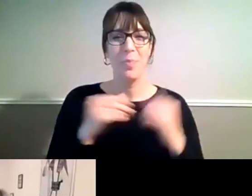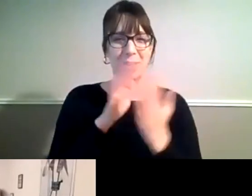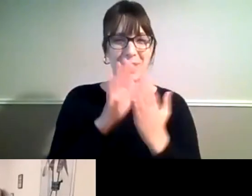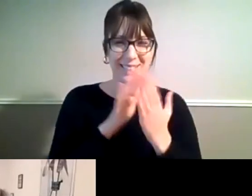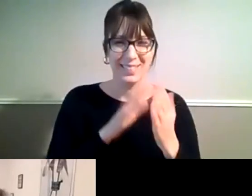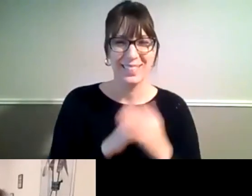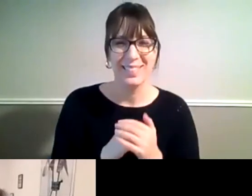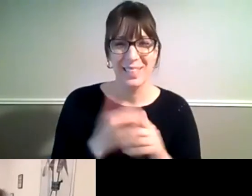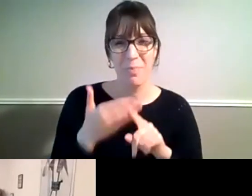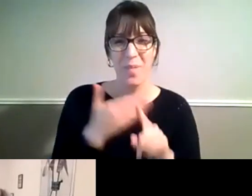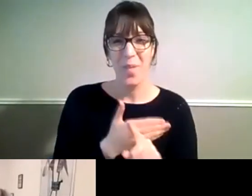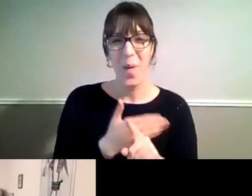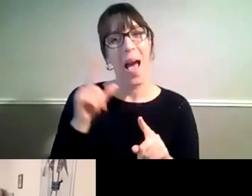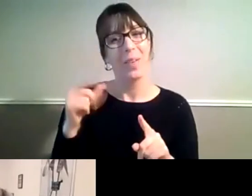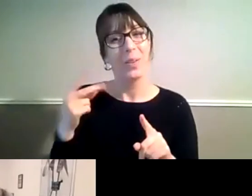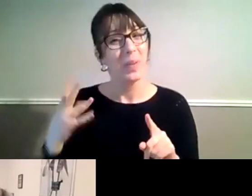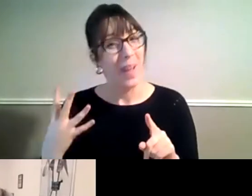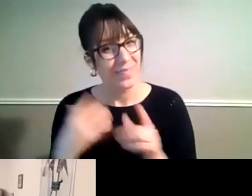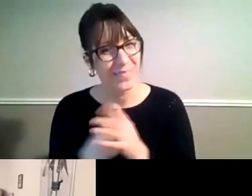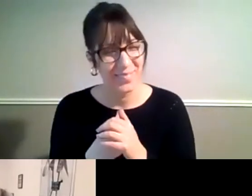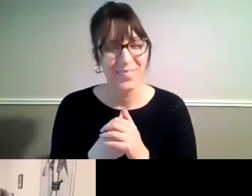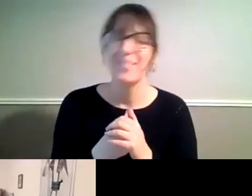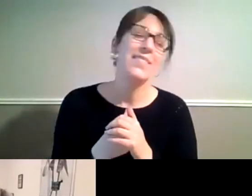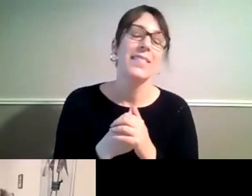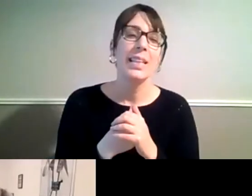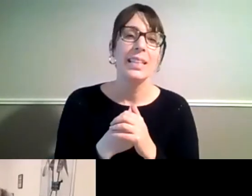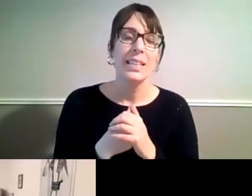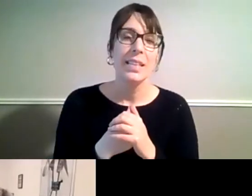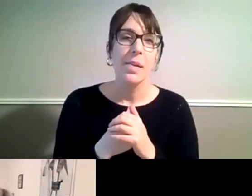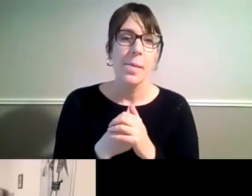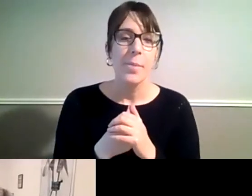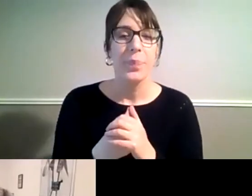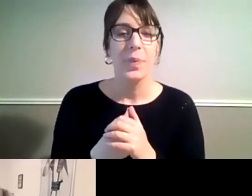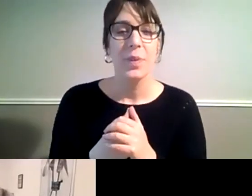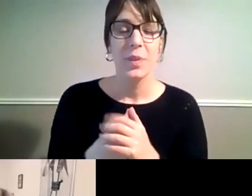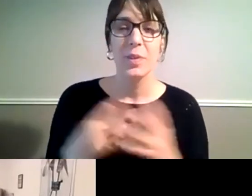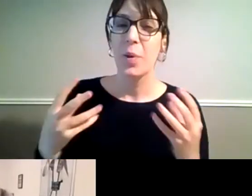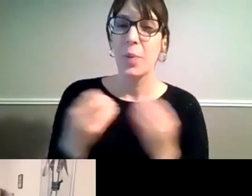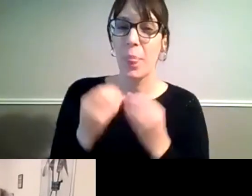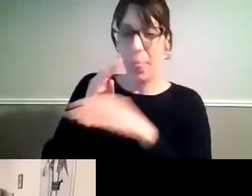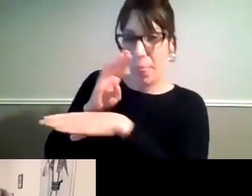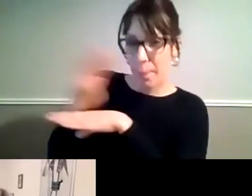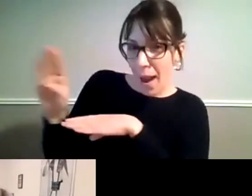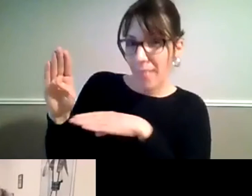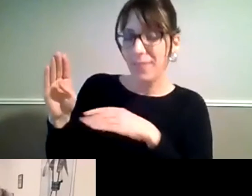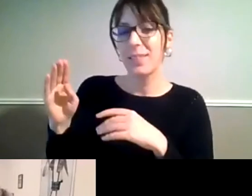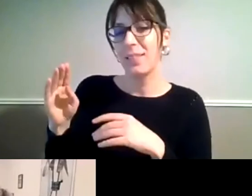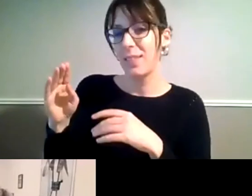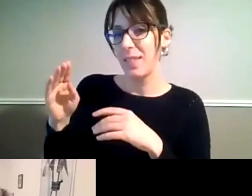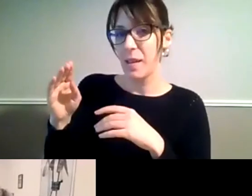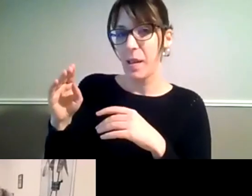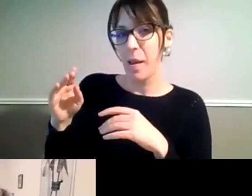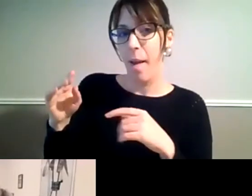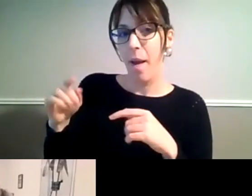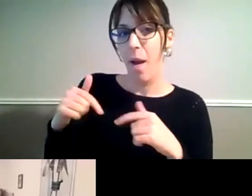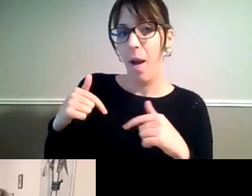now and 11.25. And I've actually managed with the assistance of the panellists and Lauren to finish